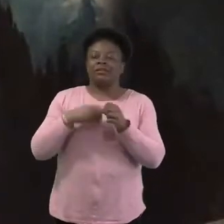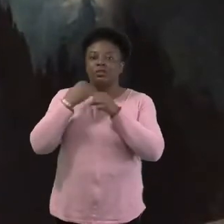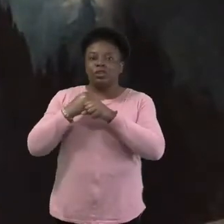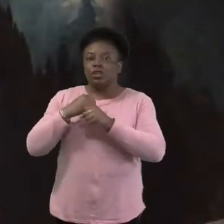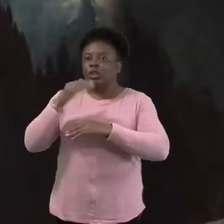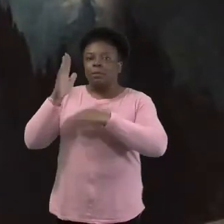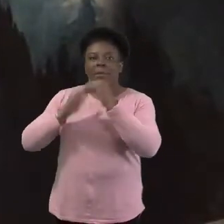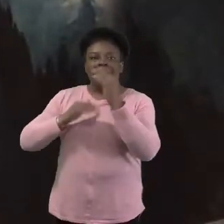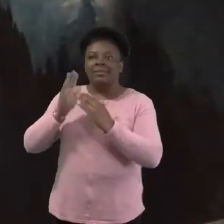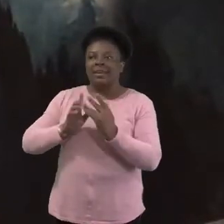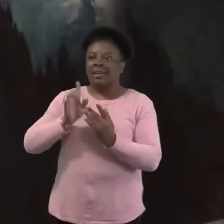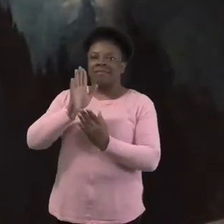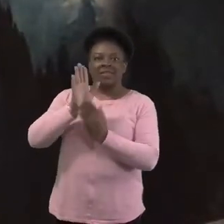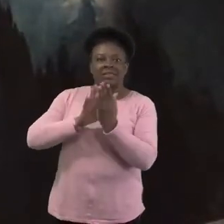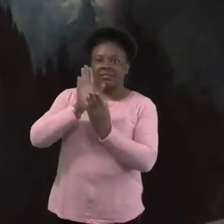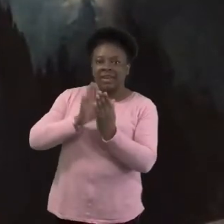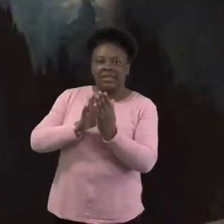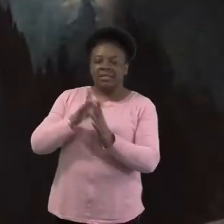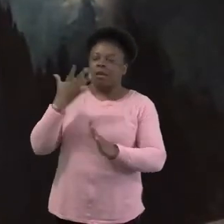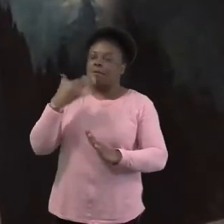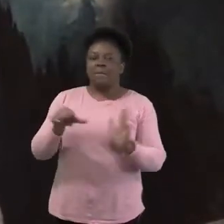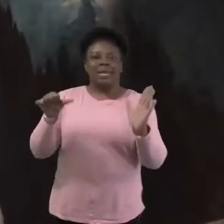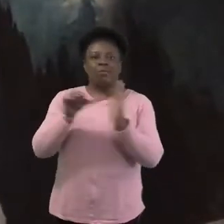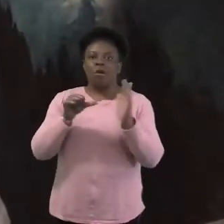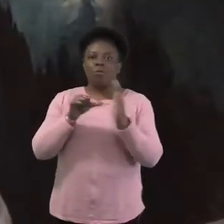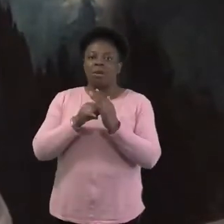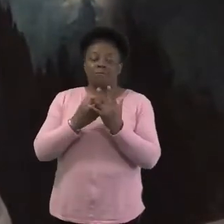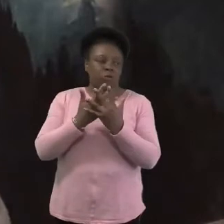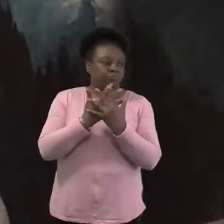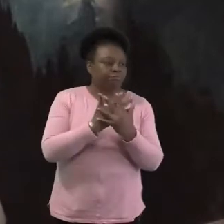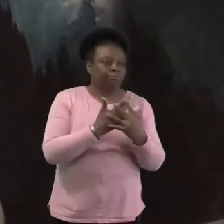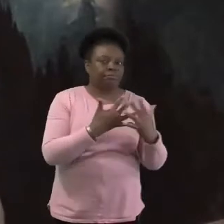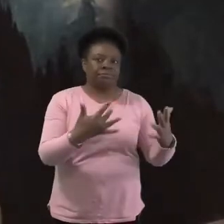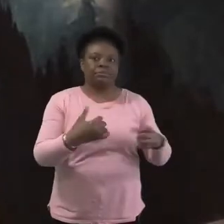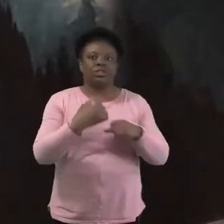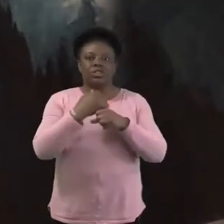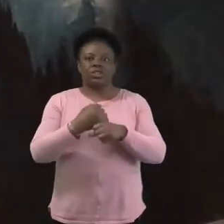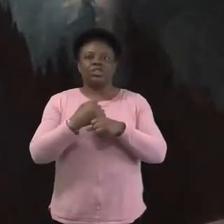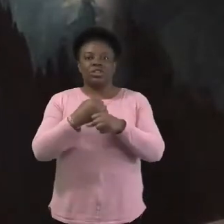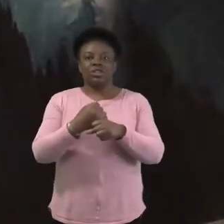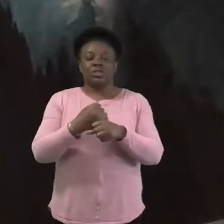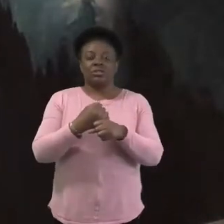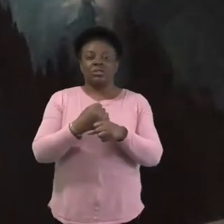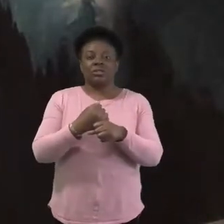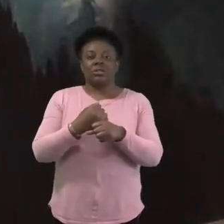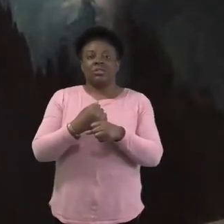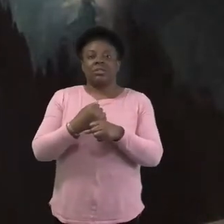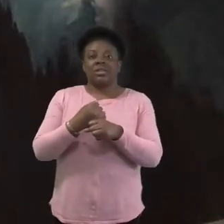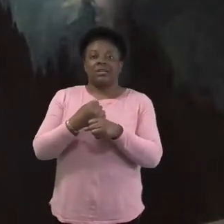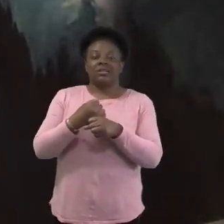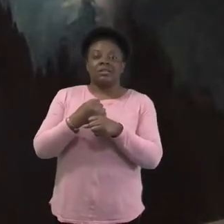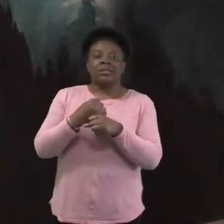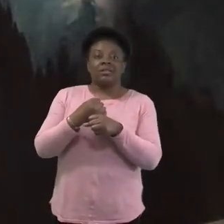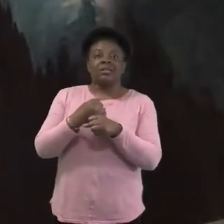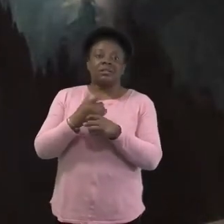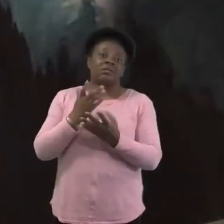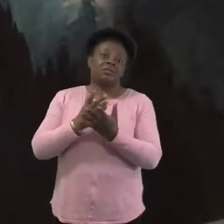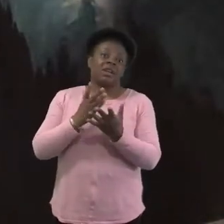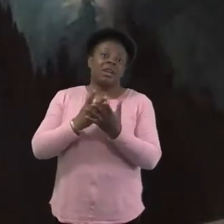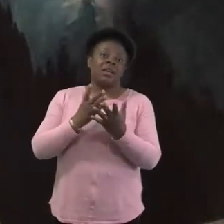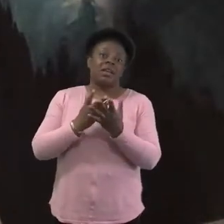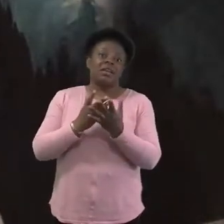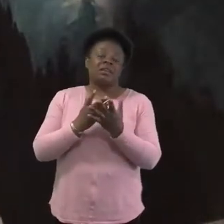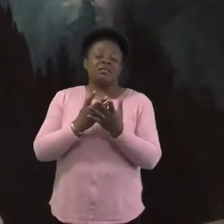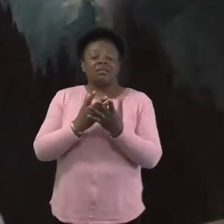um, well, a big issue for a lot of churches. Um, but the church leaders came together and, um, although there was lots of, um,